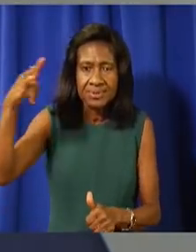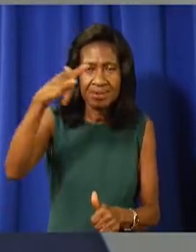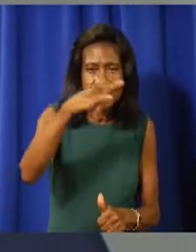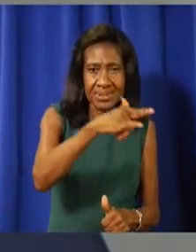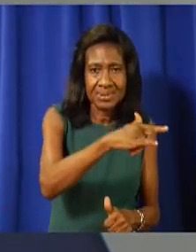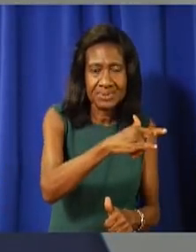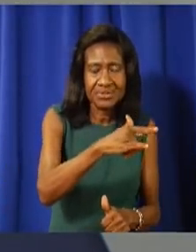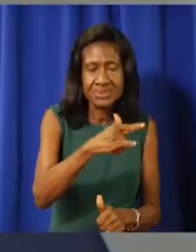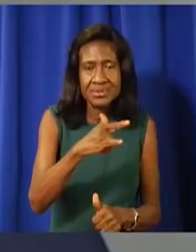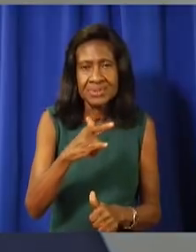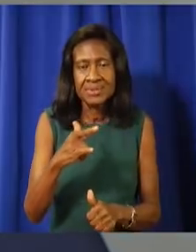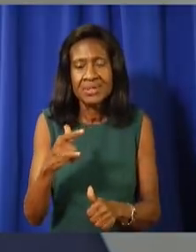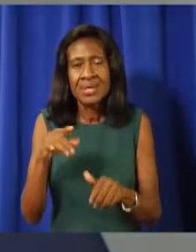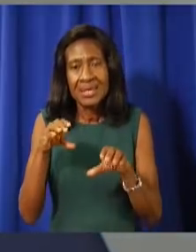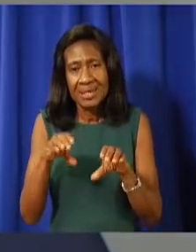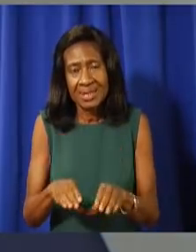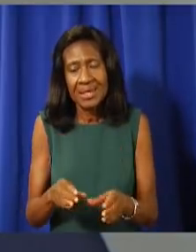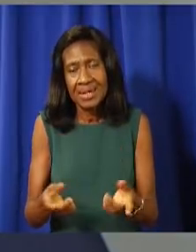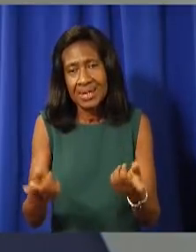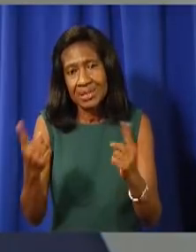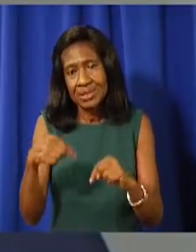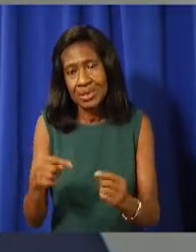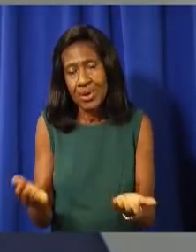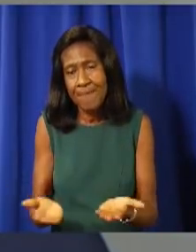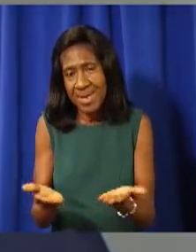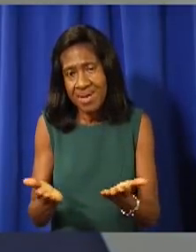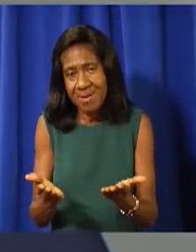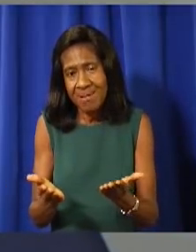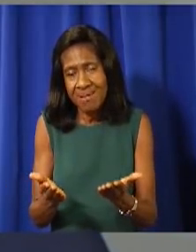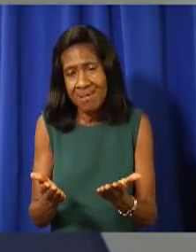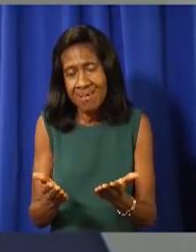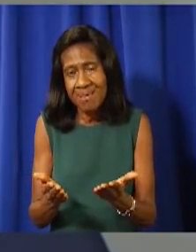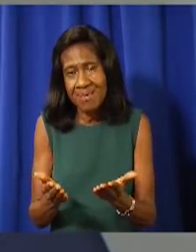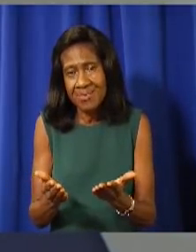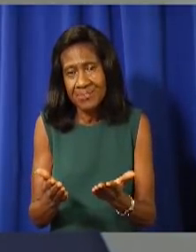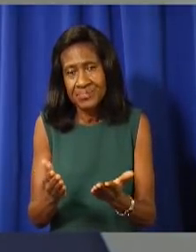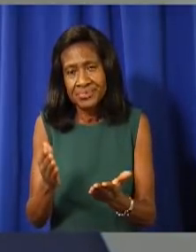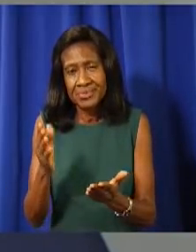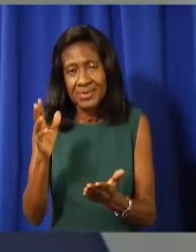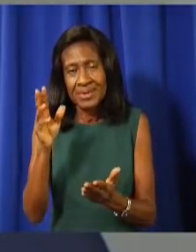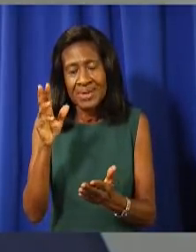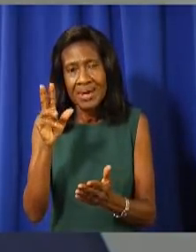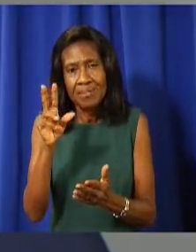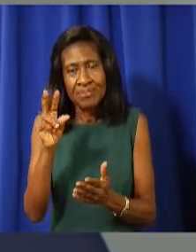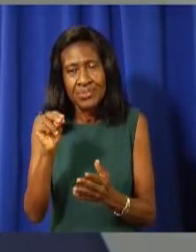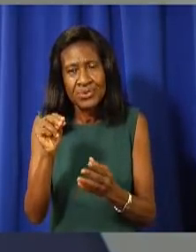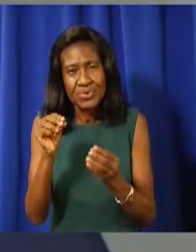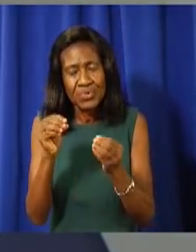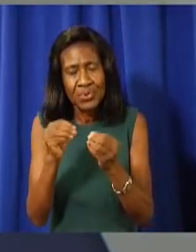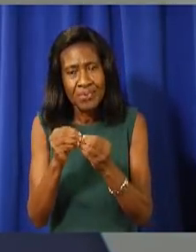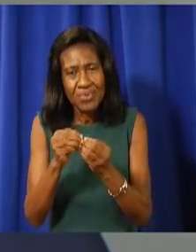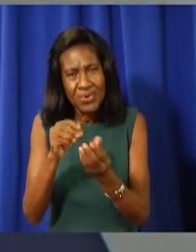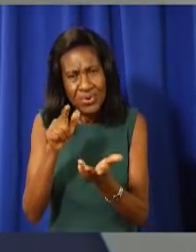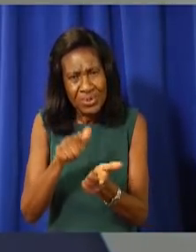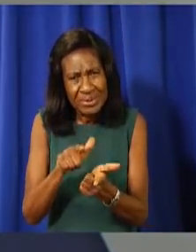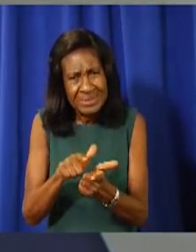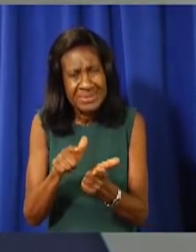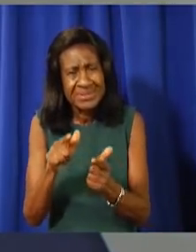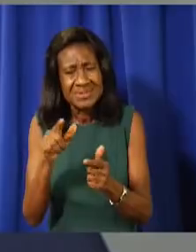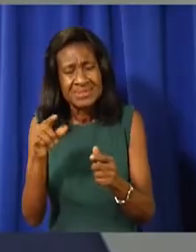resume commercial service and will no longer be limited to repatriation flights for essential needs only.